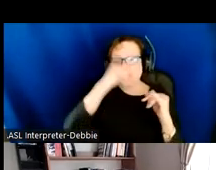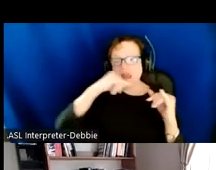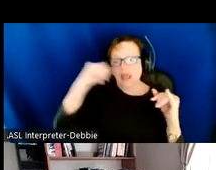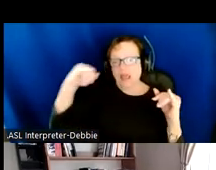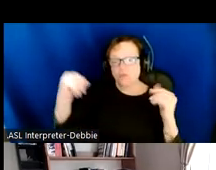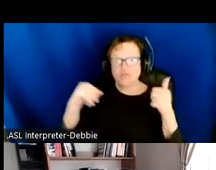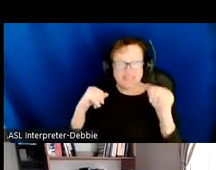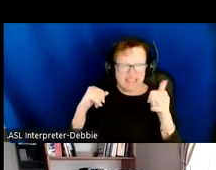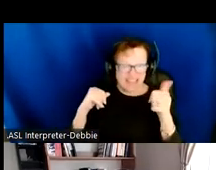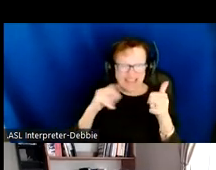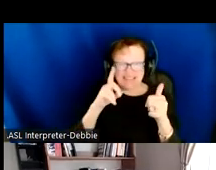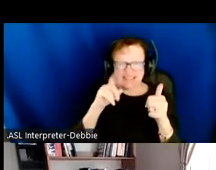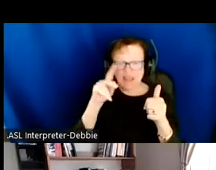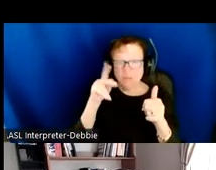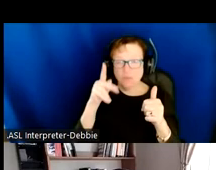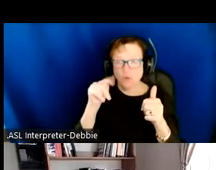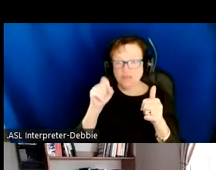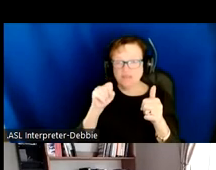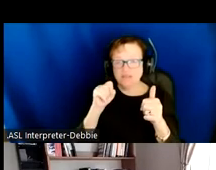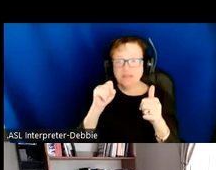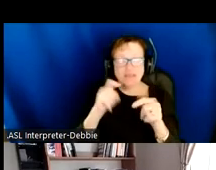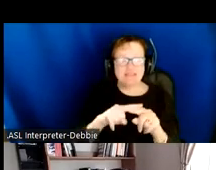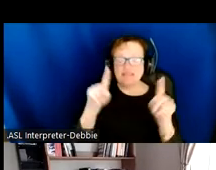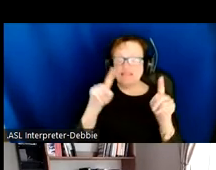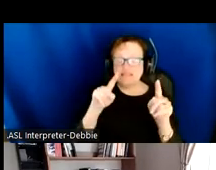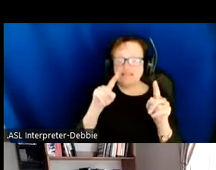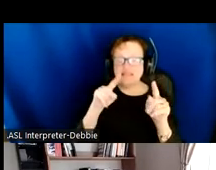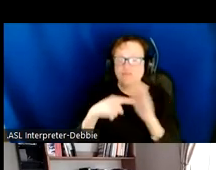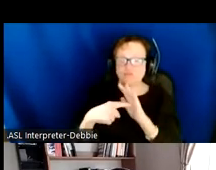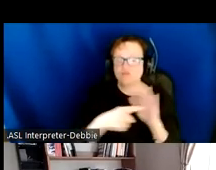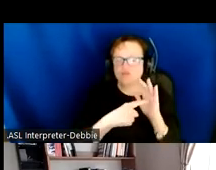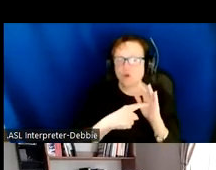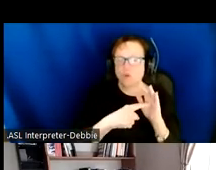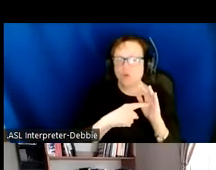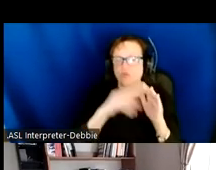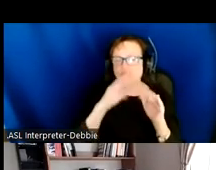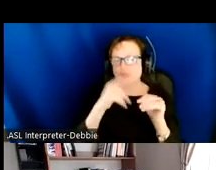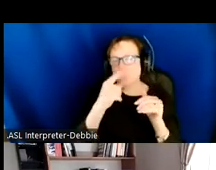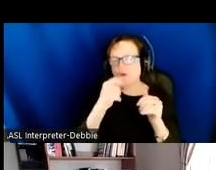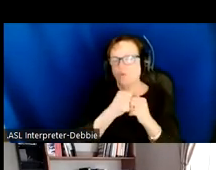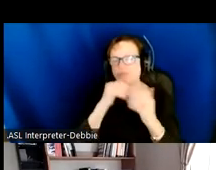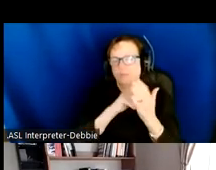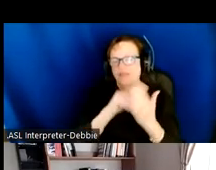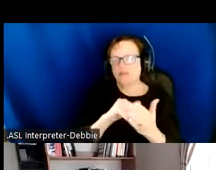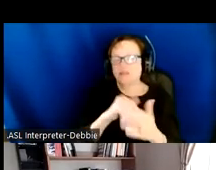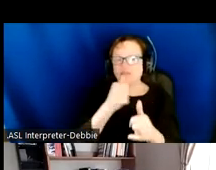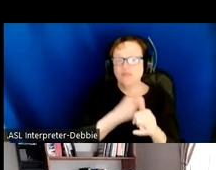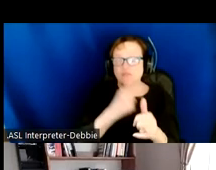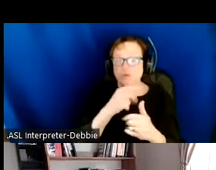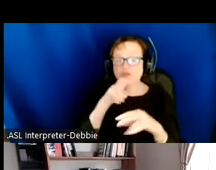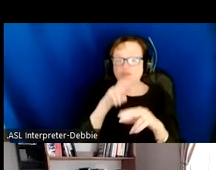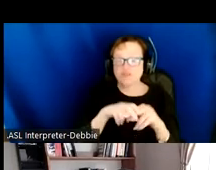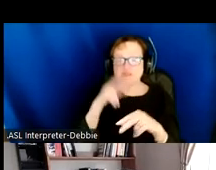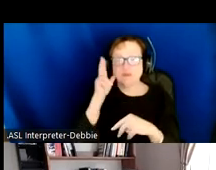data points needs to be rendered completely differently than one with a million points, because if we just rendered every point, you'd have to sit there for two hours